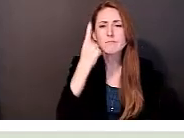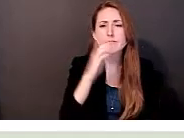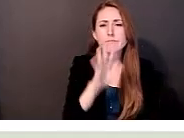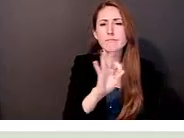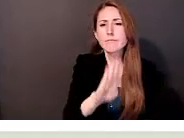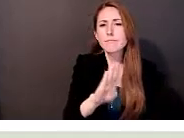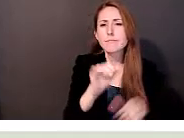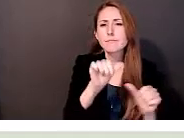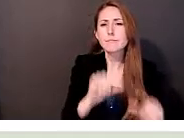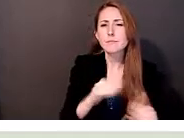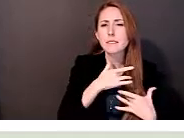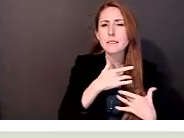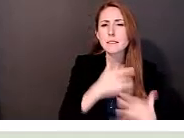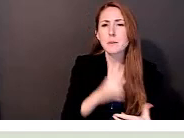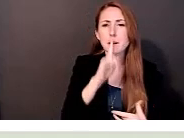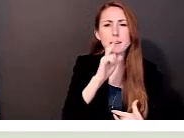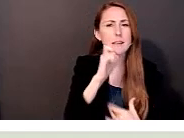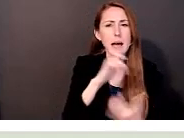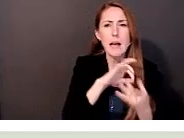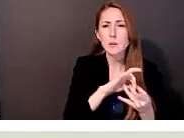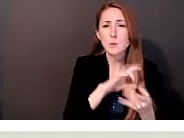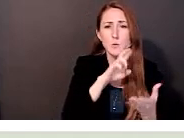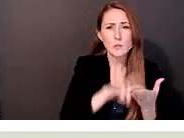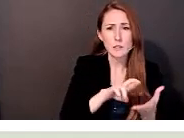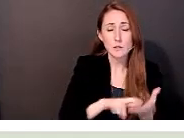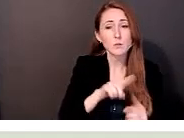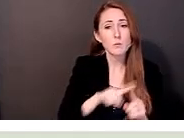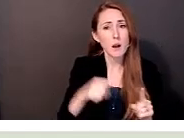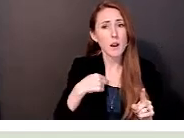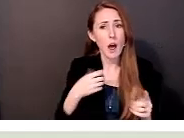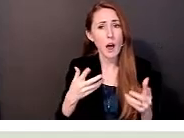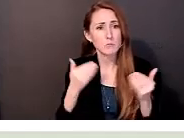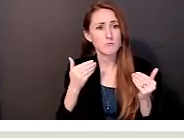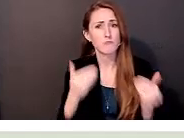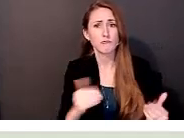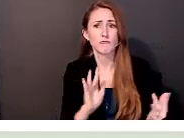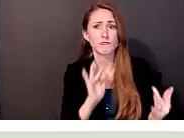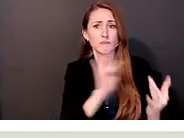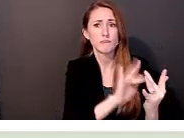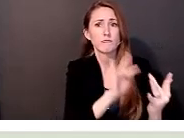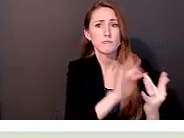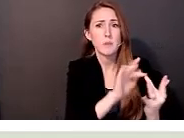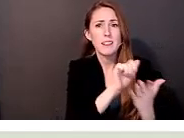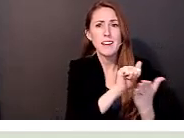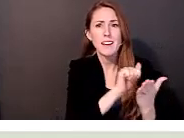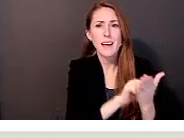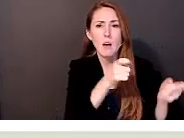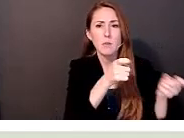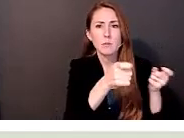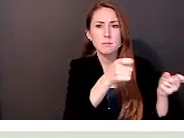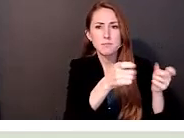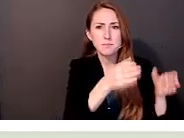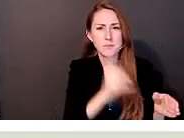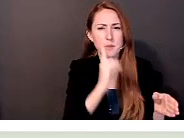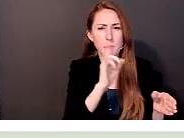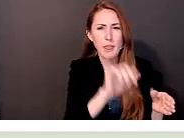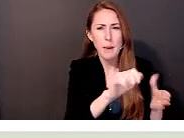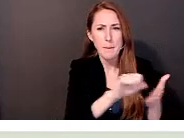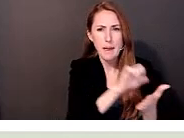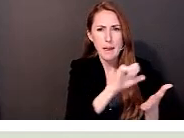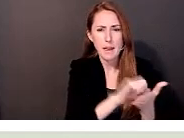topics that are other than research, I reached out to the account administrator for that page to share a summary of our research and our video